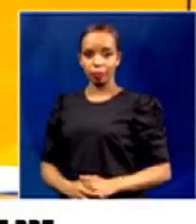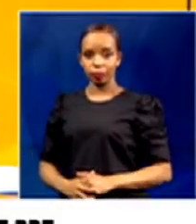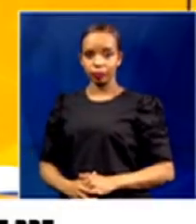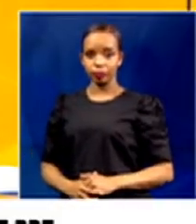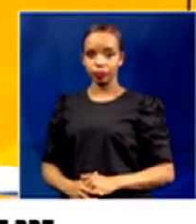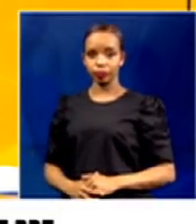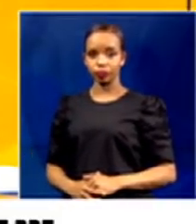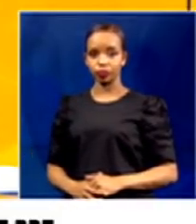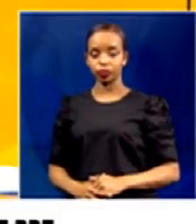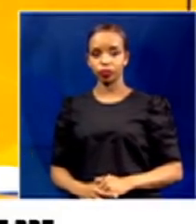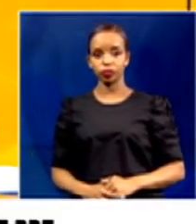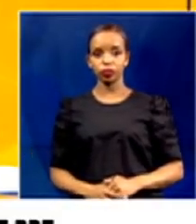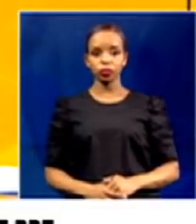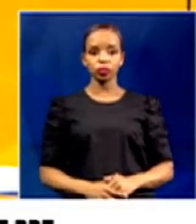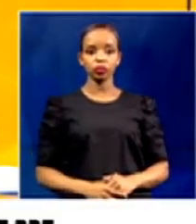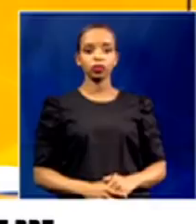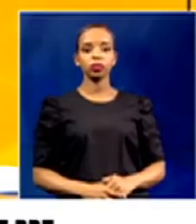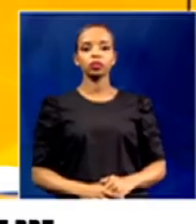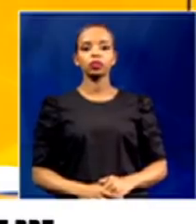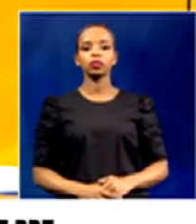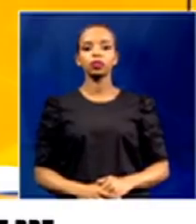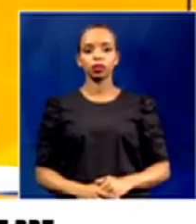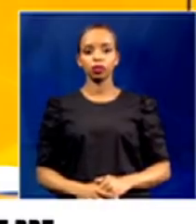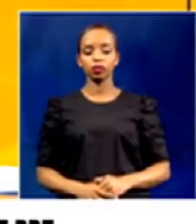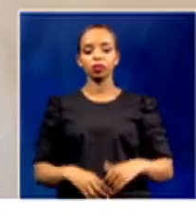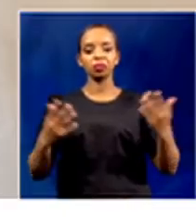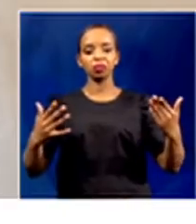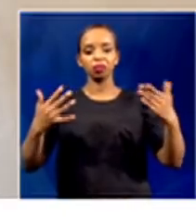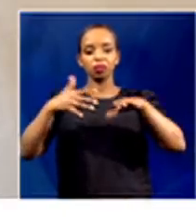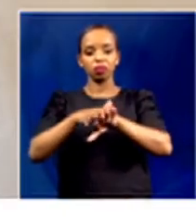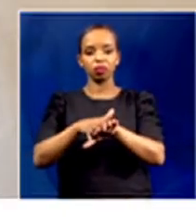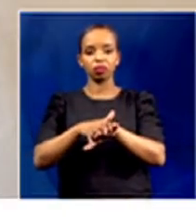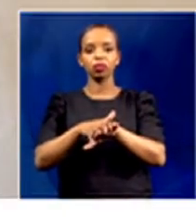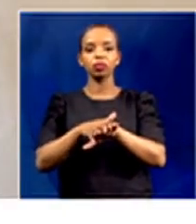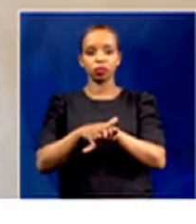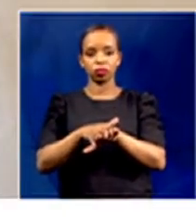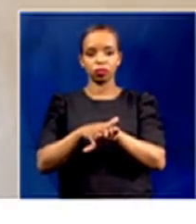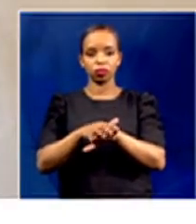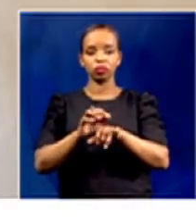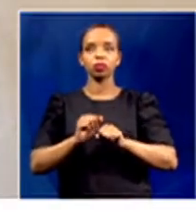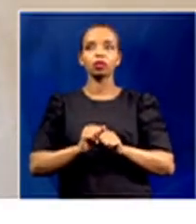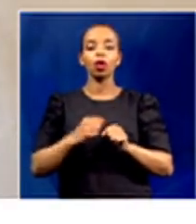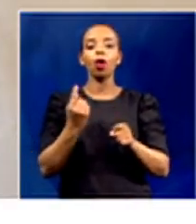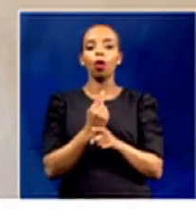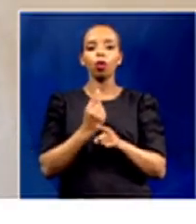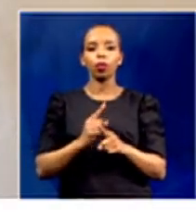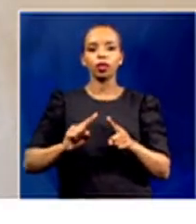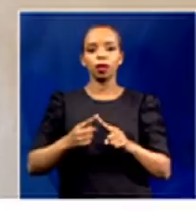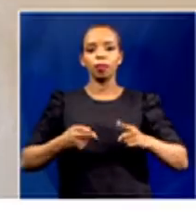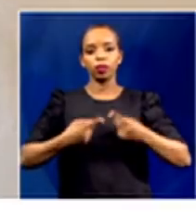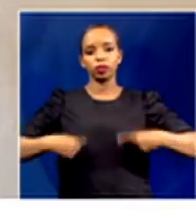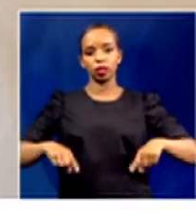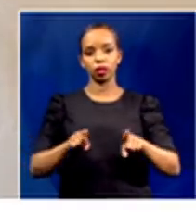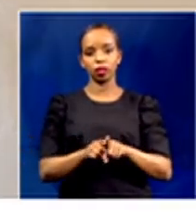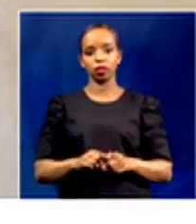As the combined or the collective unions, we always raise the point that the crate that we